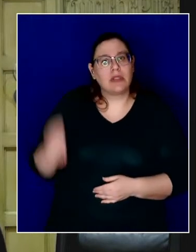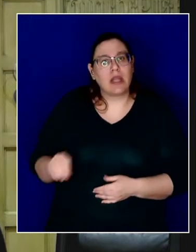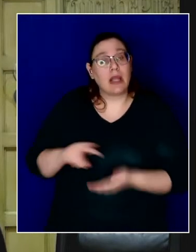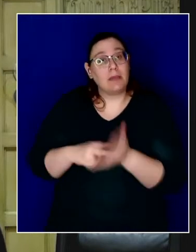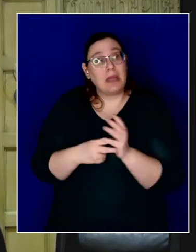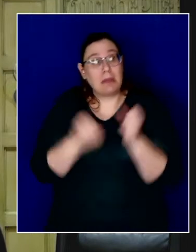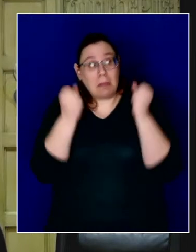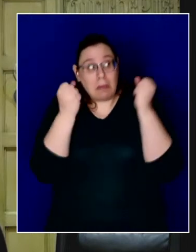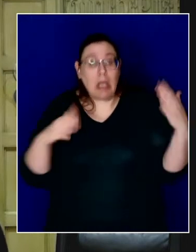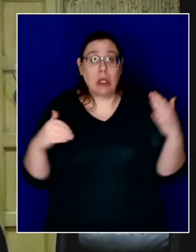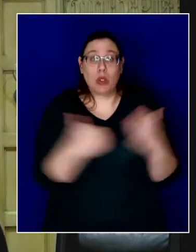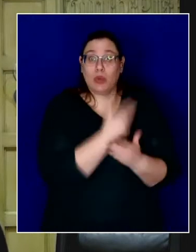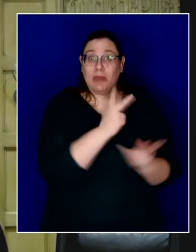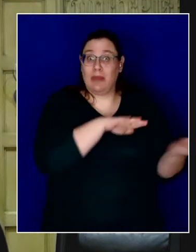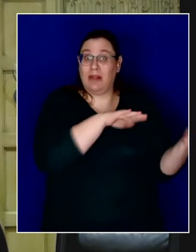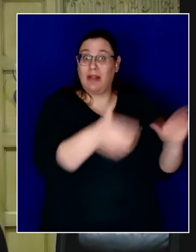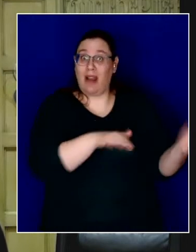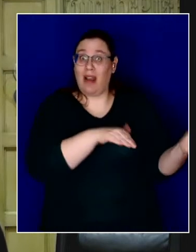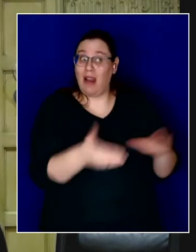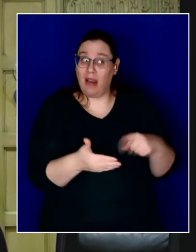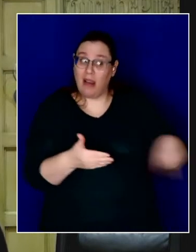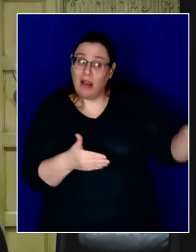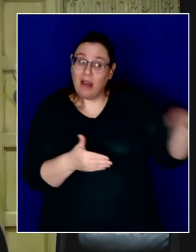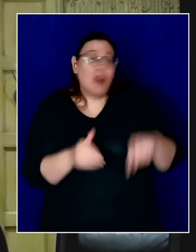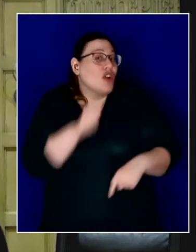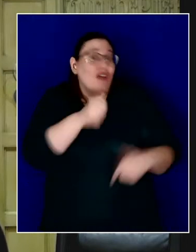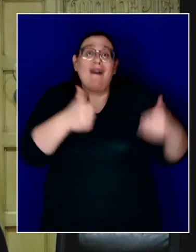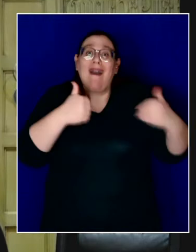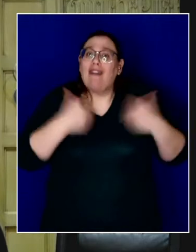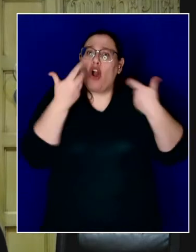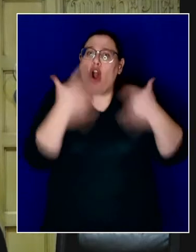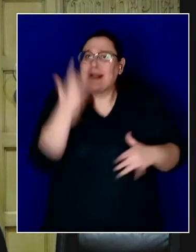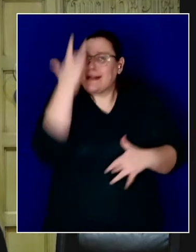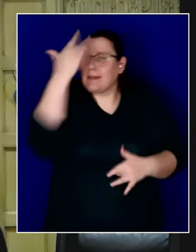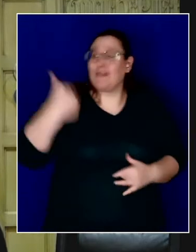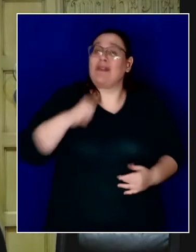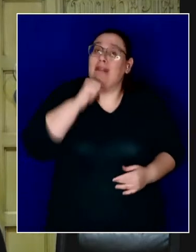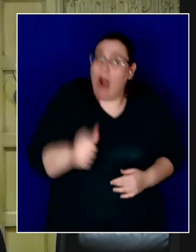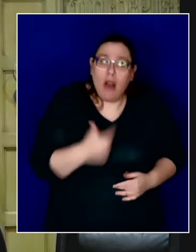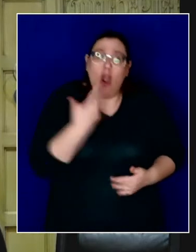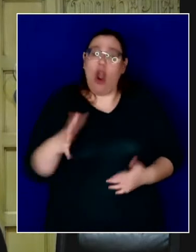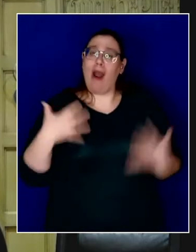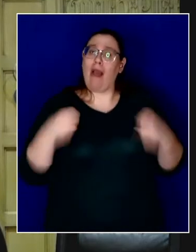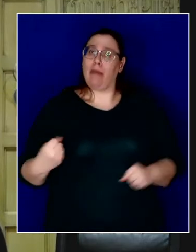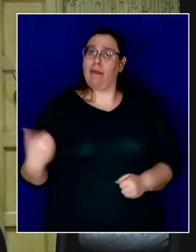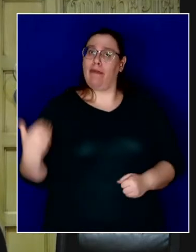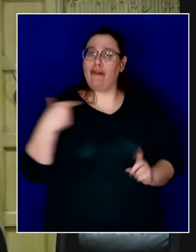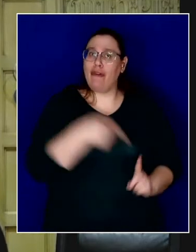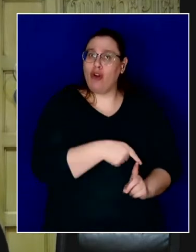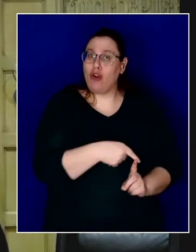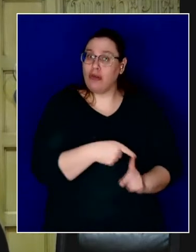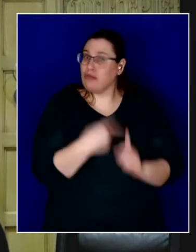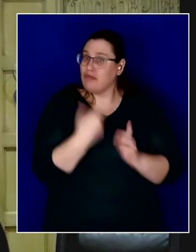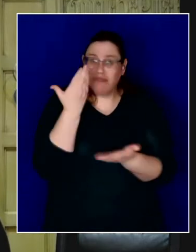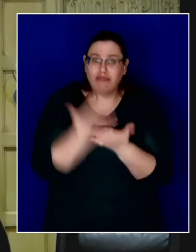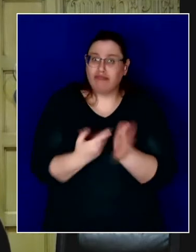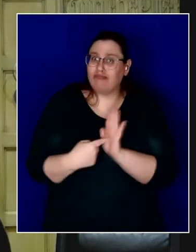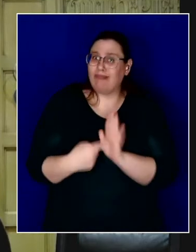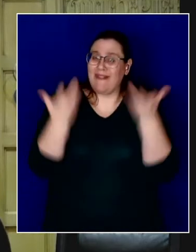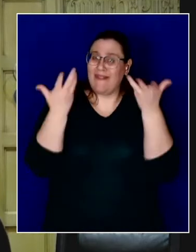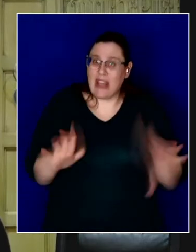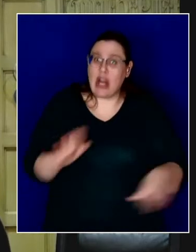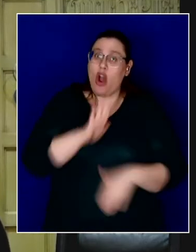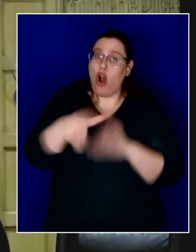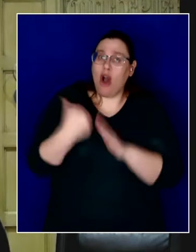the new deaths are not people with underlying conditions, showing just how vulnerable we all are to COVID-19.